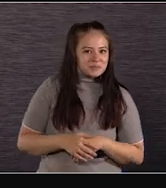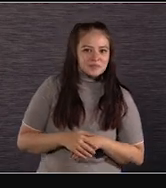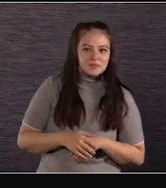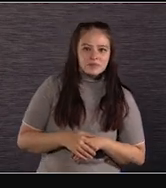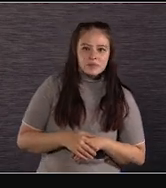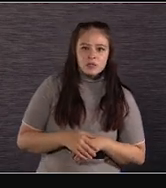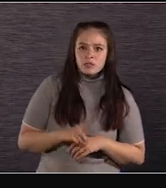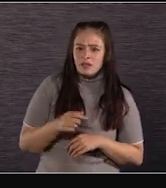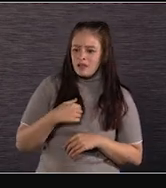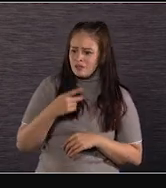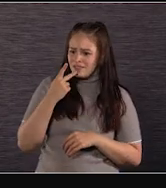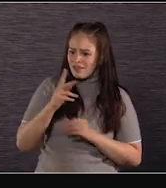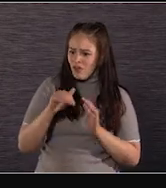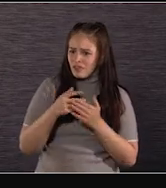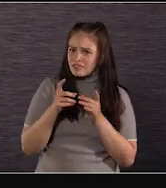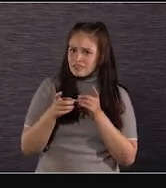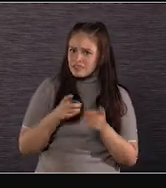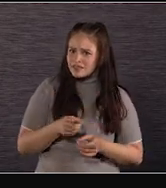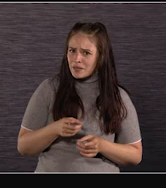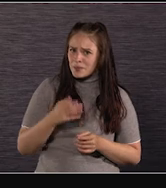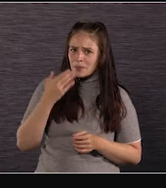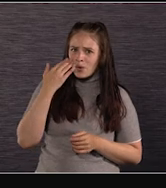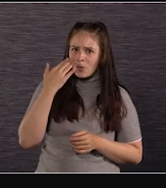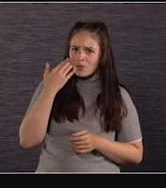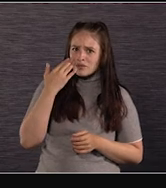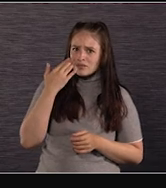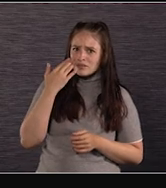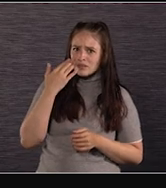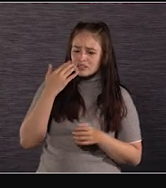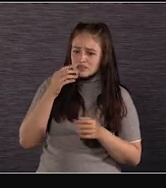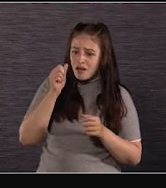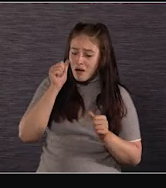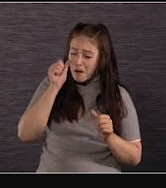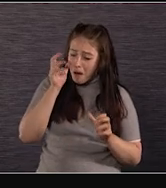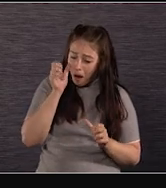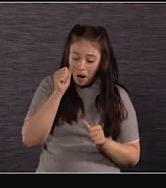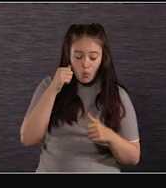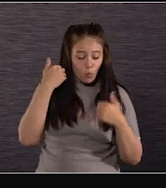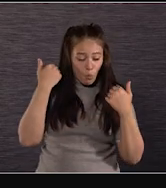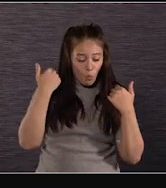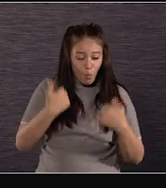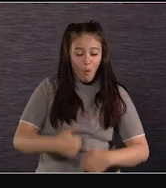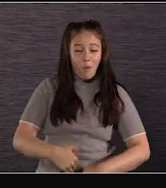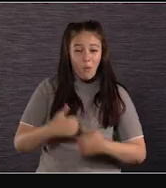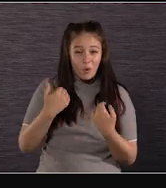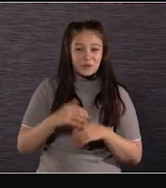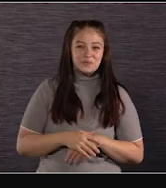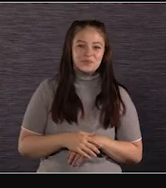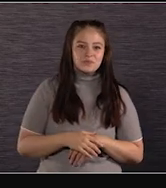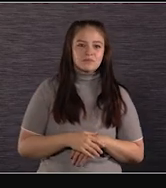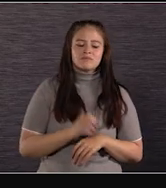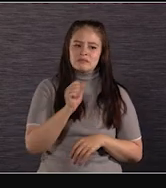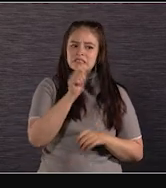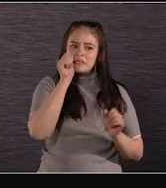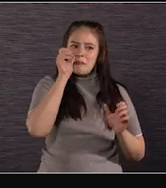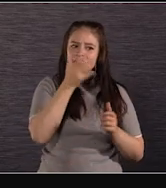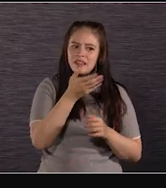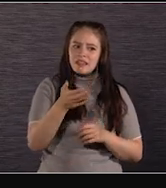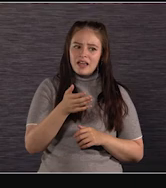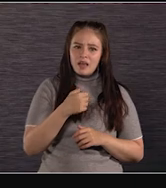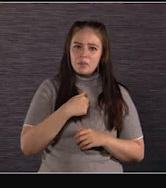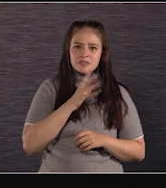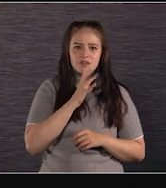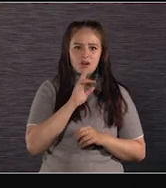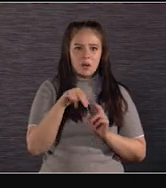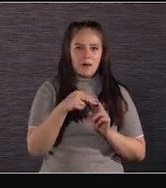at this, mean, I'm seeing detail of those, you know, so we know it's unbelievable. It's amazing seeing, like I was talking about the color tones and how it,